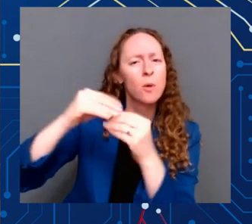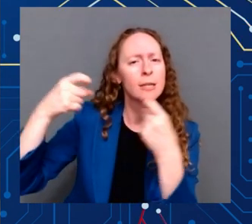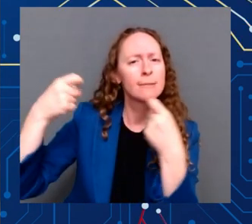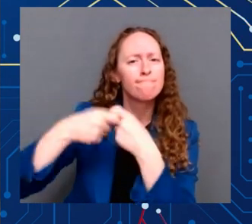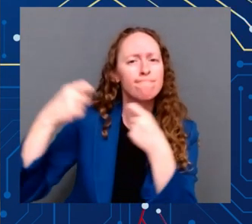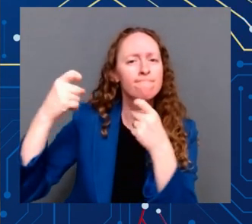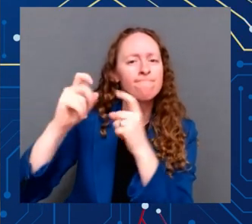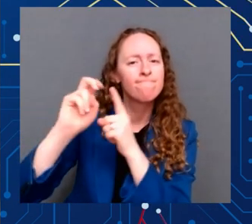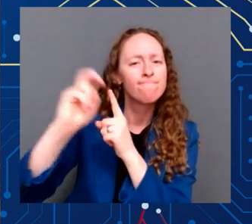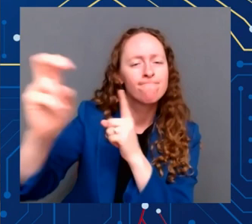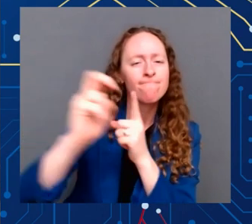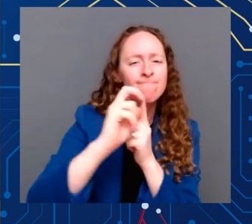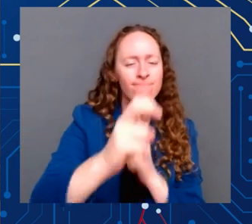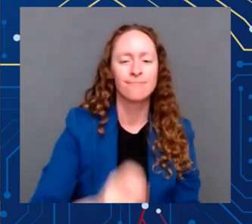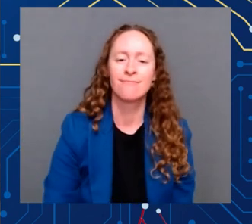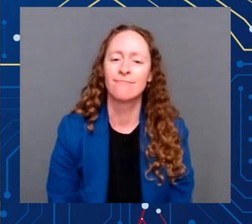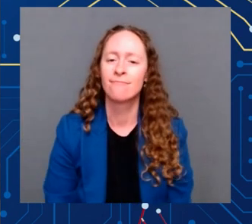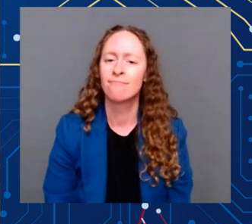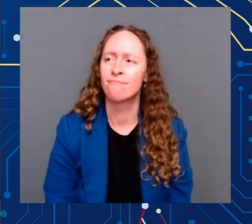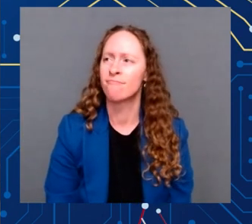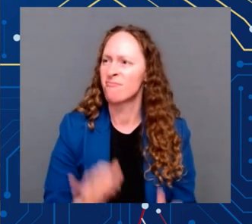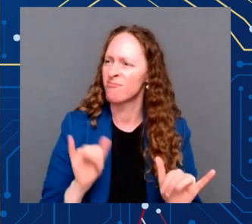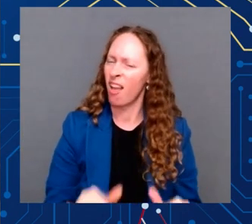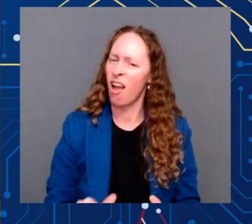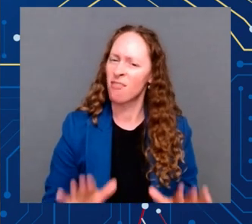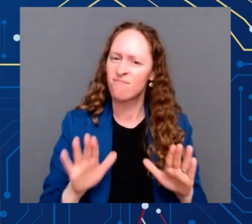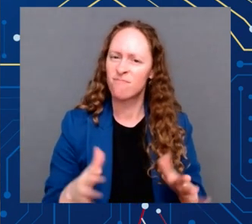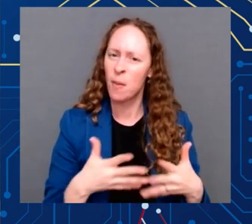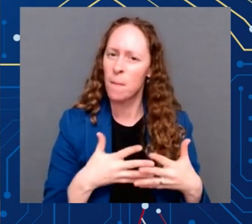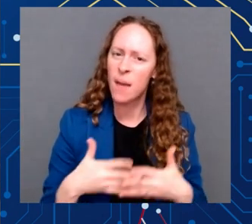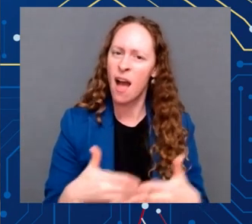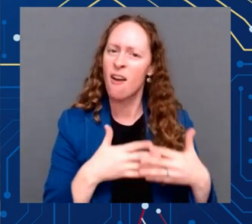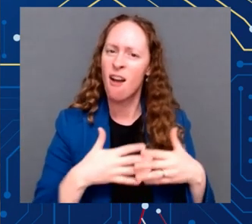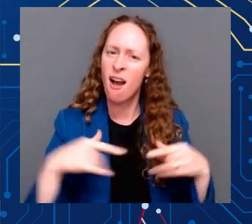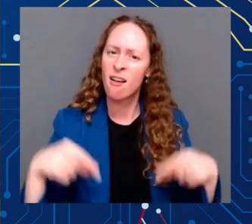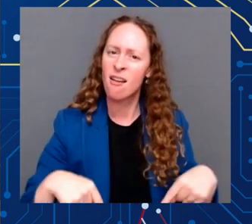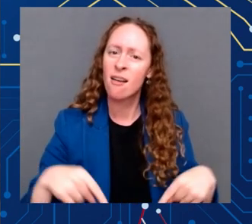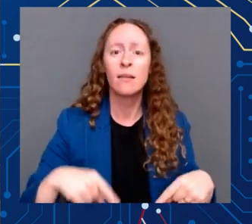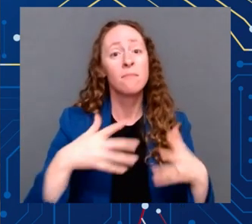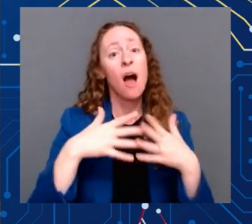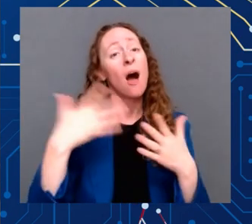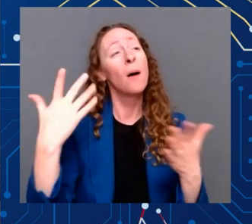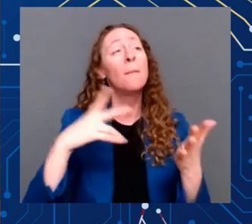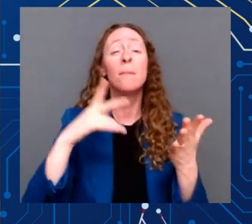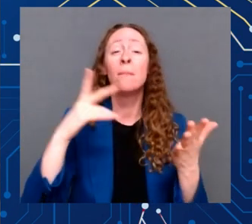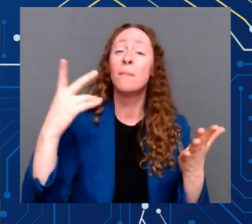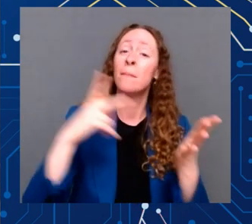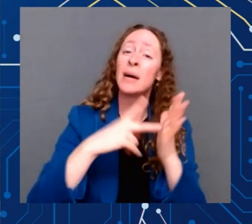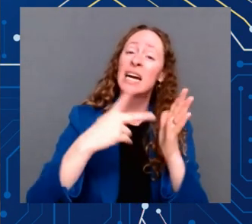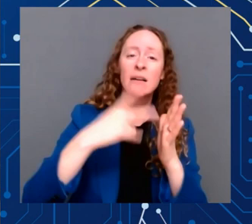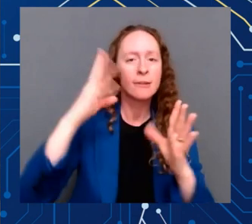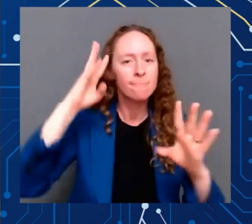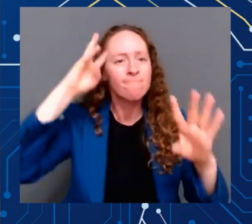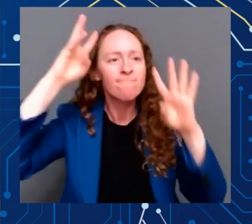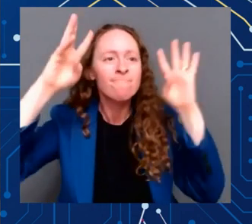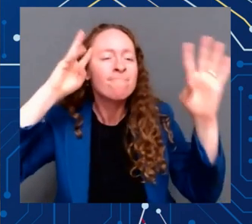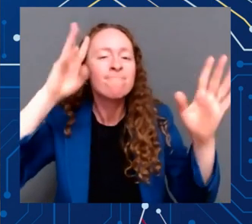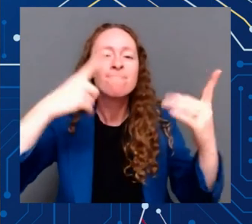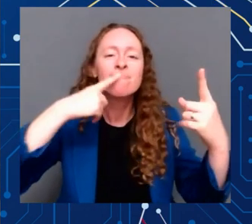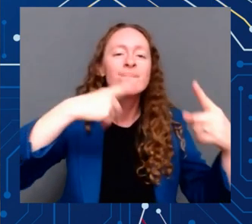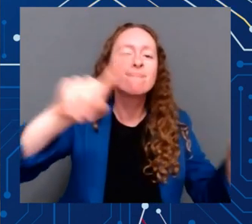It's a country where innovation thrives. With the most capable and creative workforce on Earth, anyone with an idea can make it a reality.